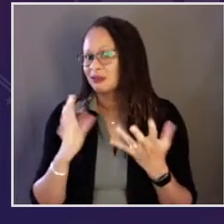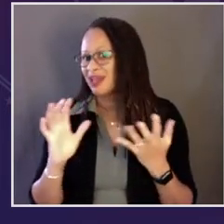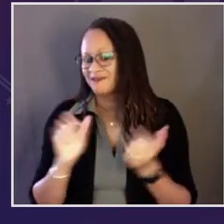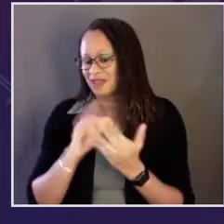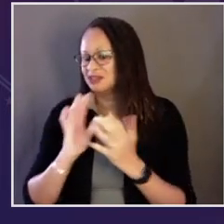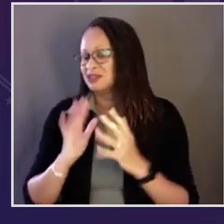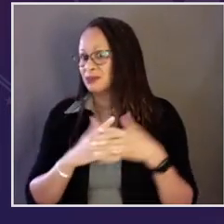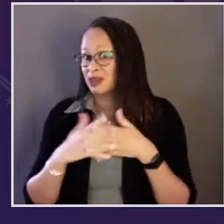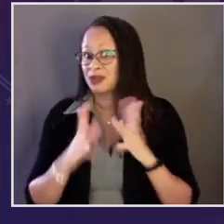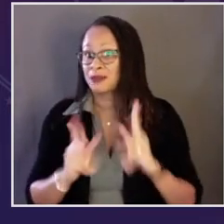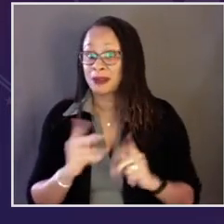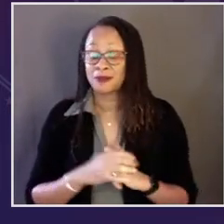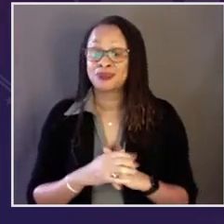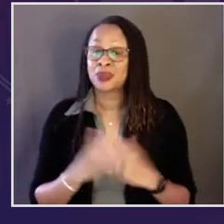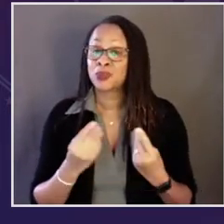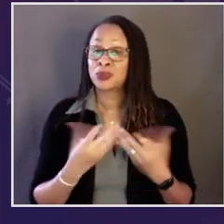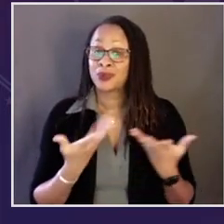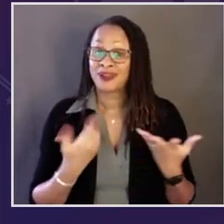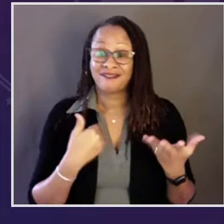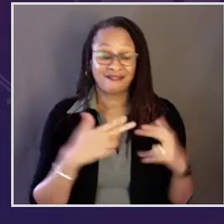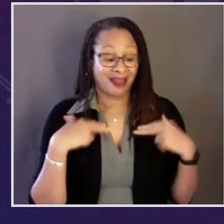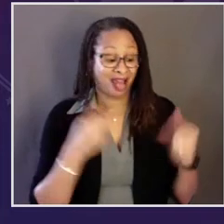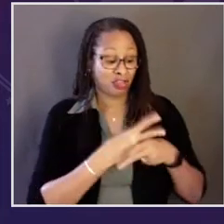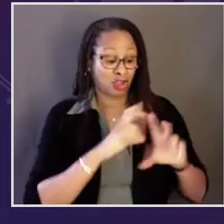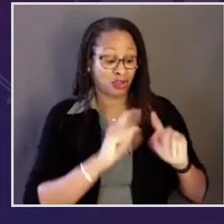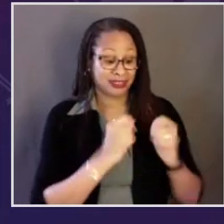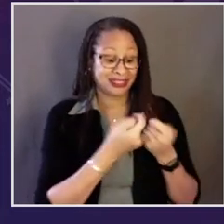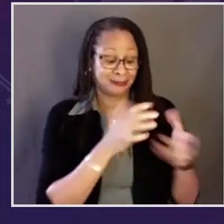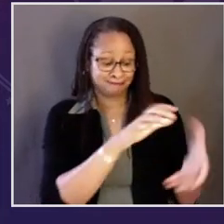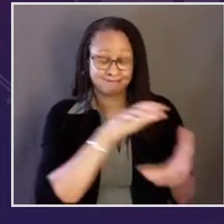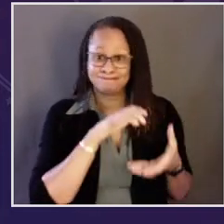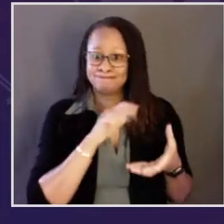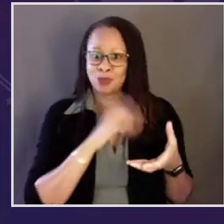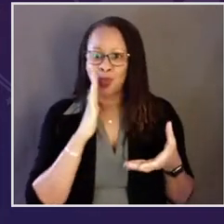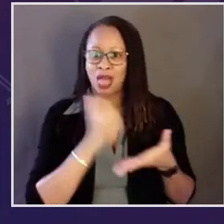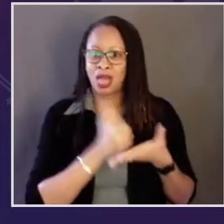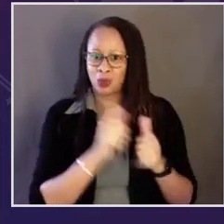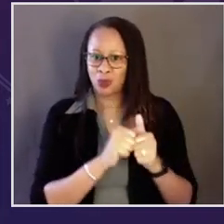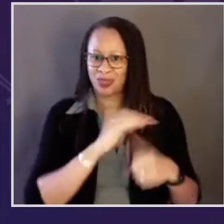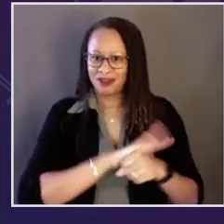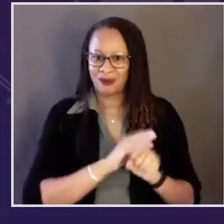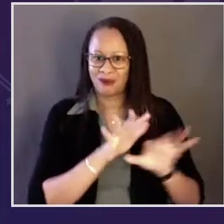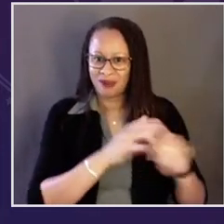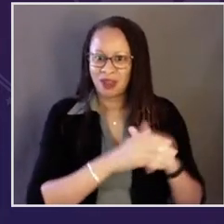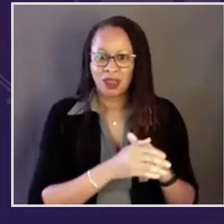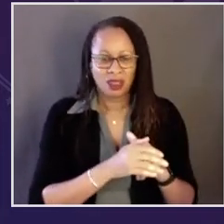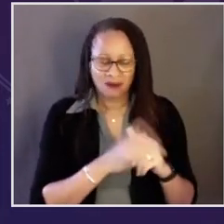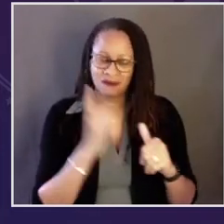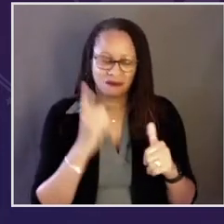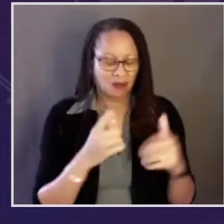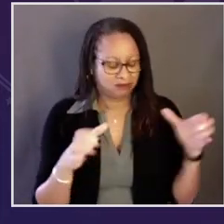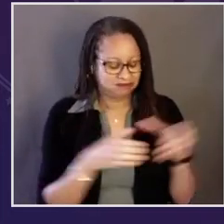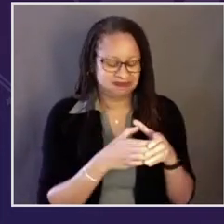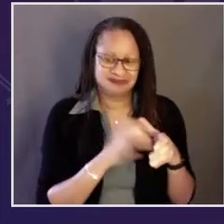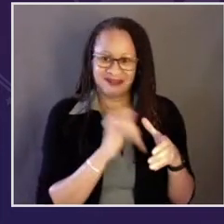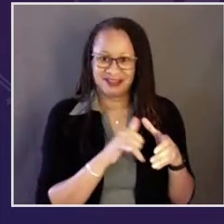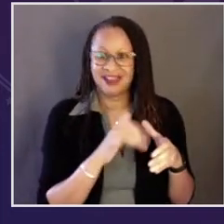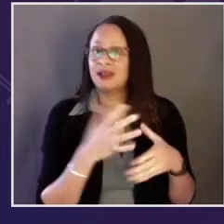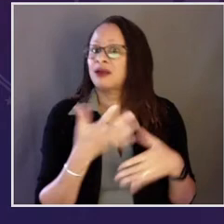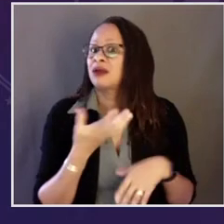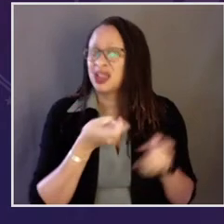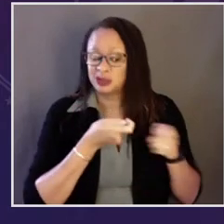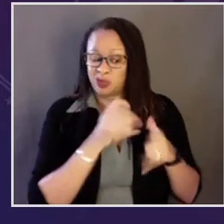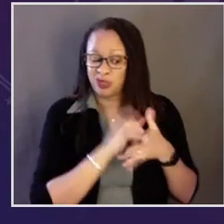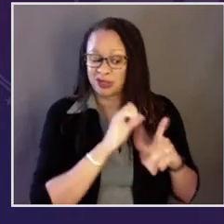challenges facing the American people. We have brought together a health care team that will help contain this